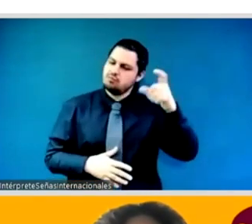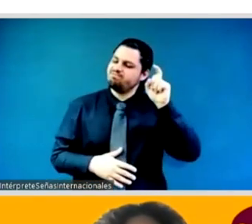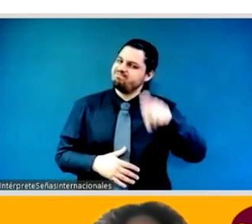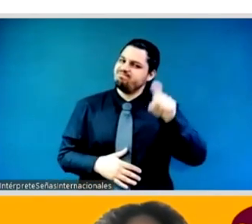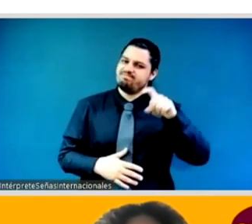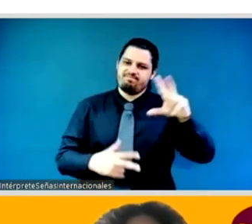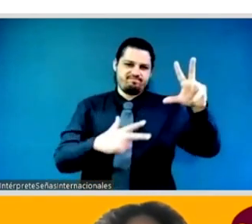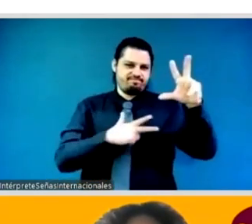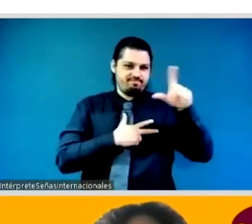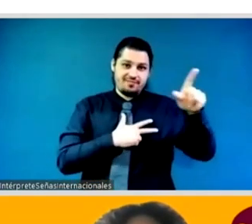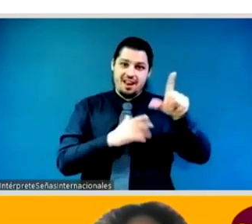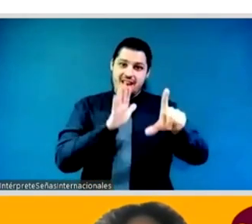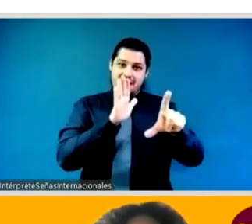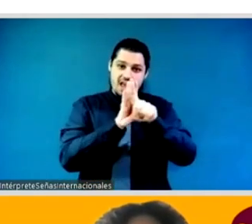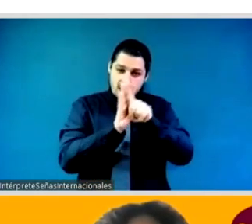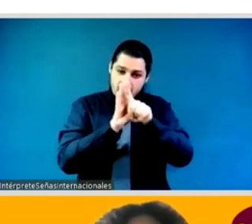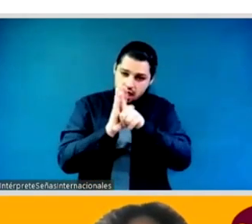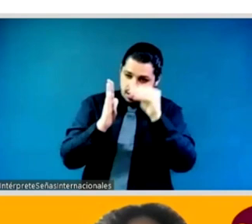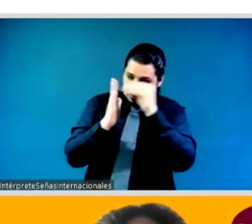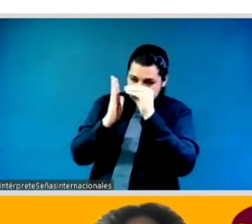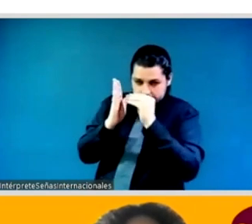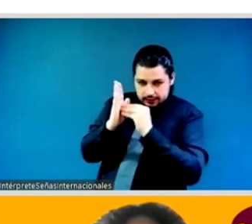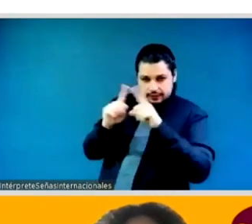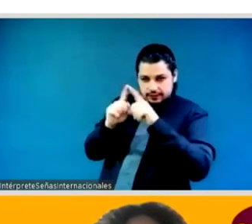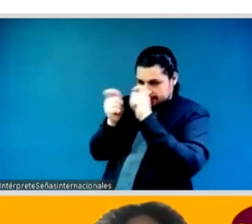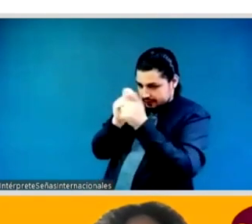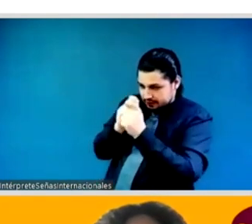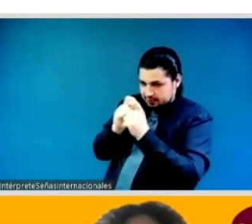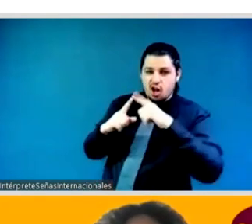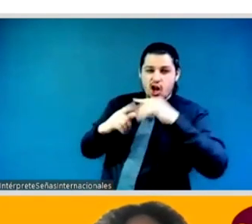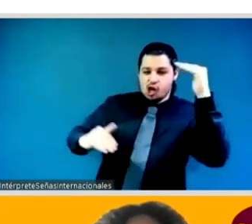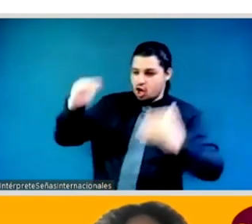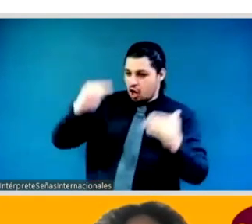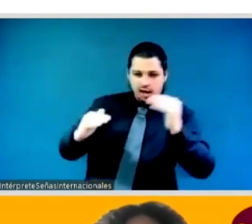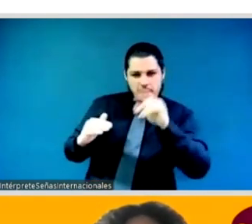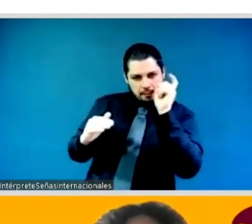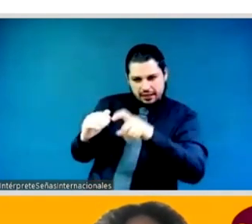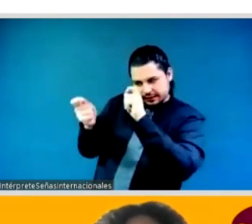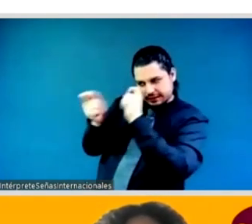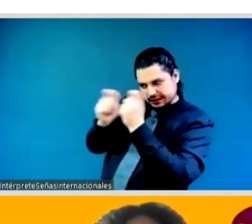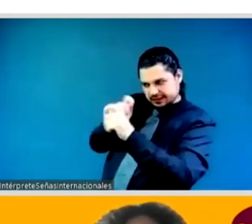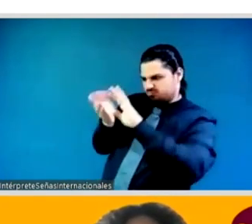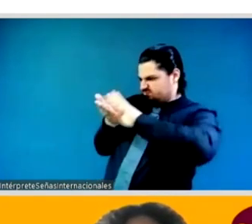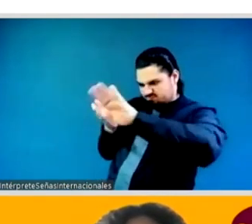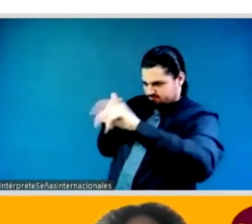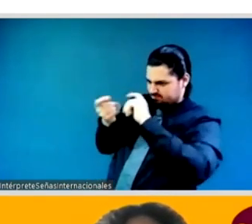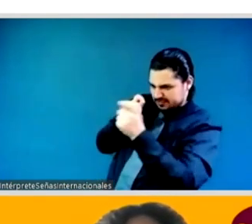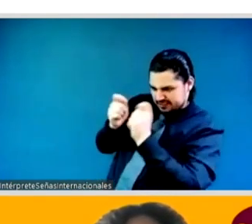that i mentioned before states international organizations such as the un civil society